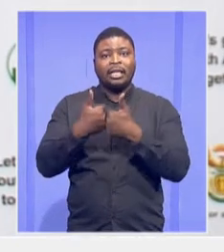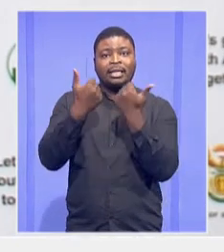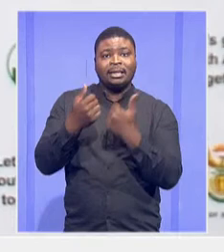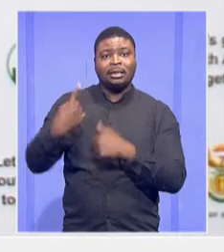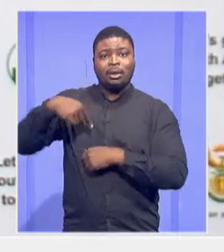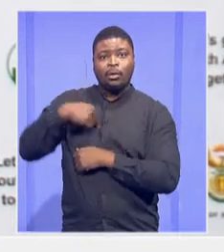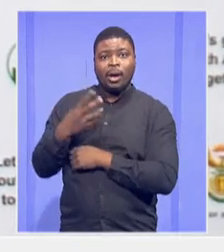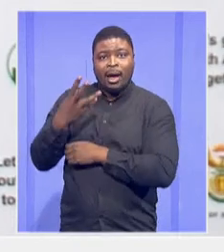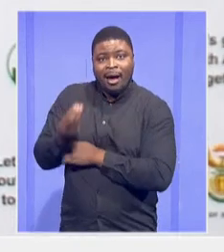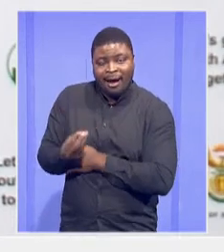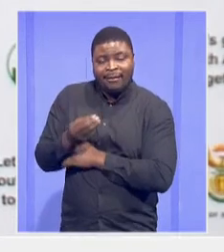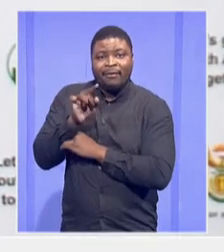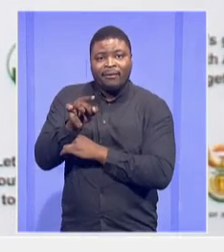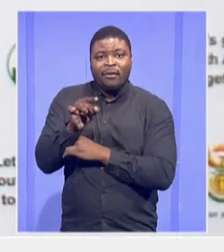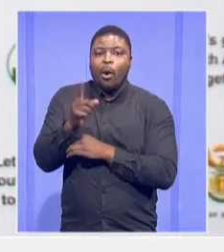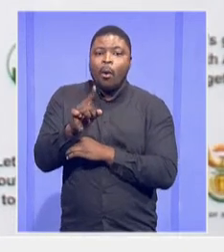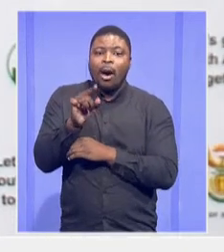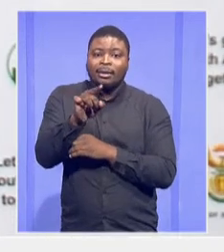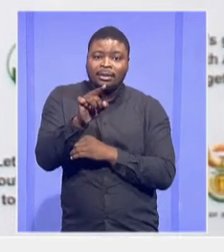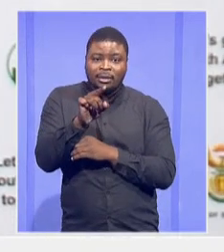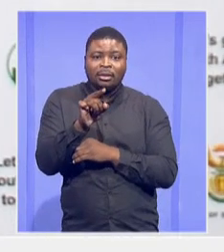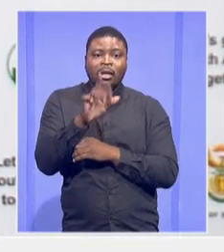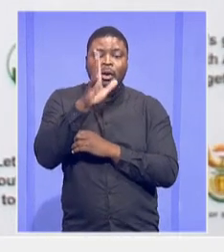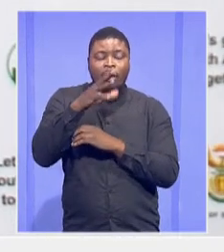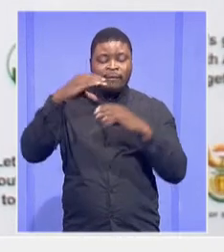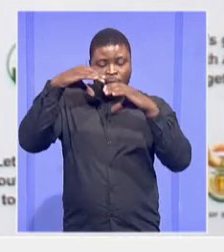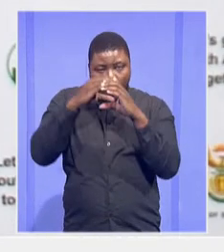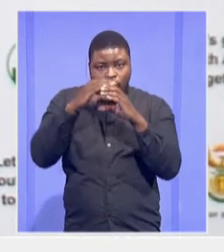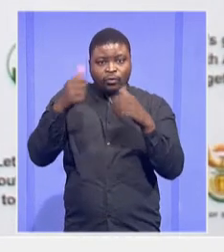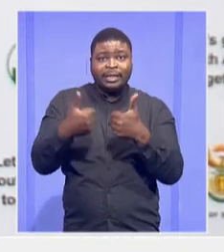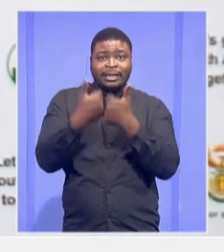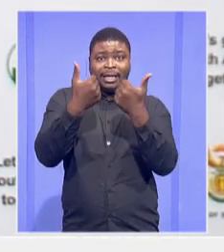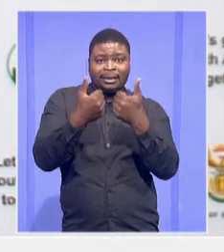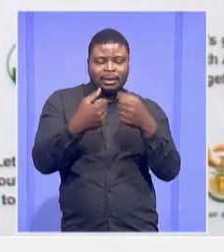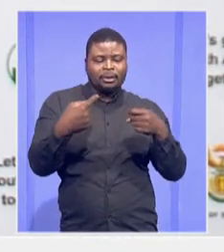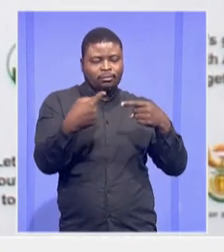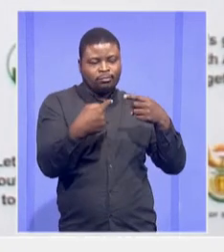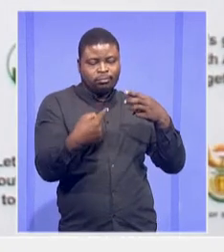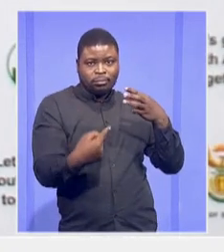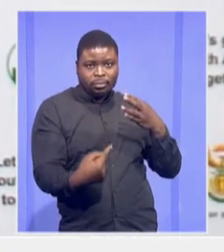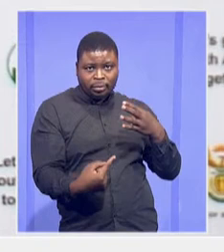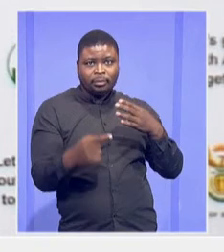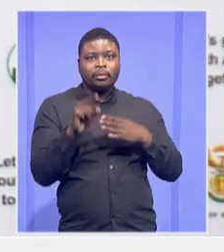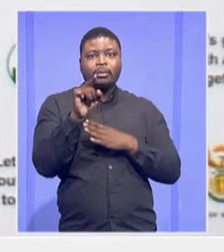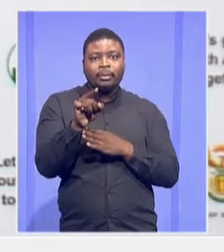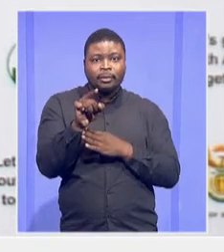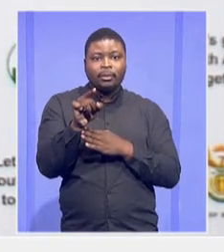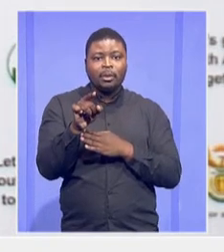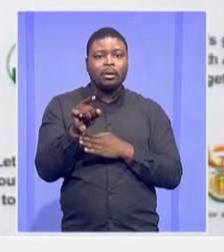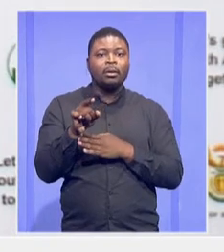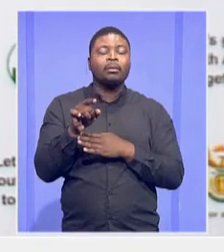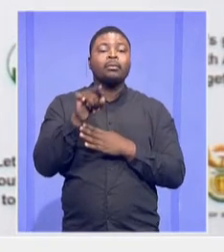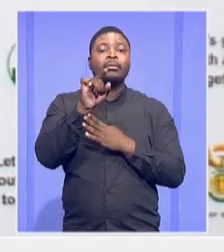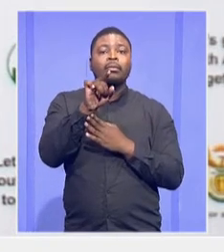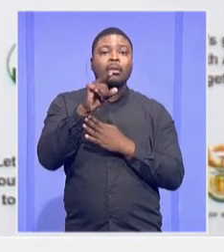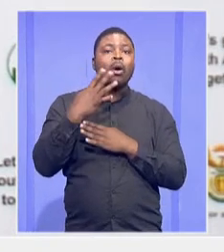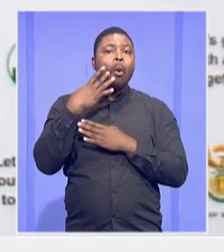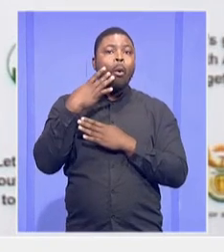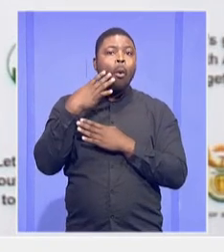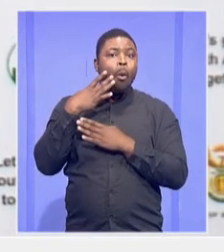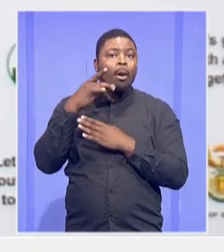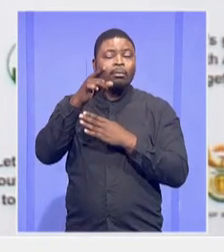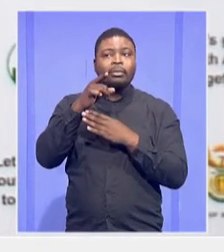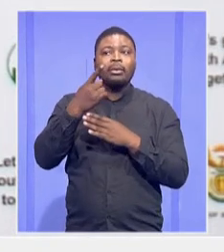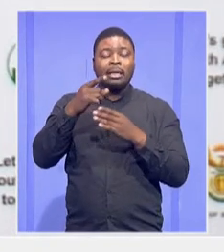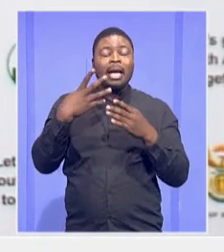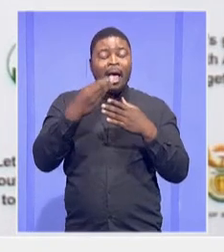and then maybe as I touch the constraint, you read it in conjunction with the remedial measure.